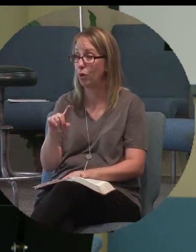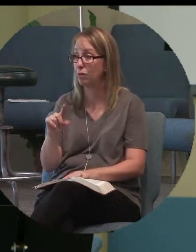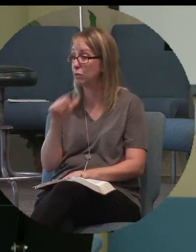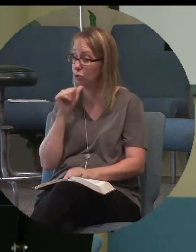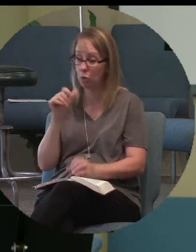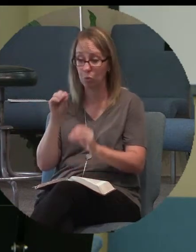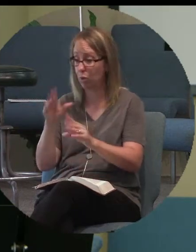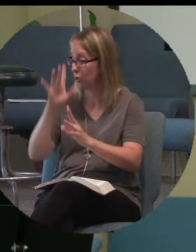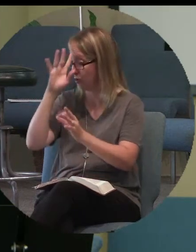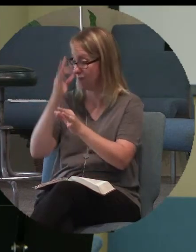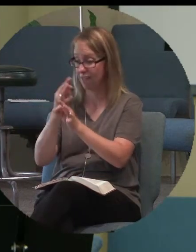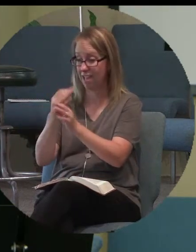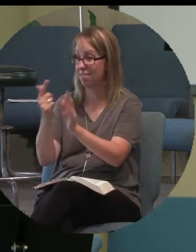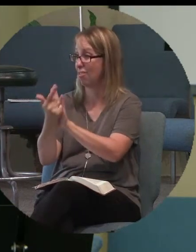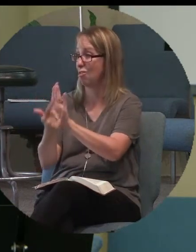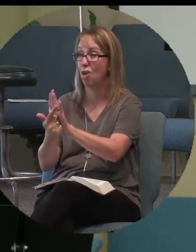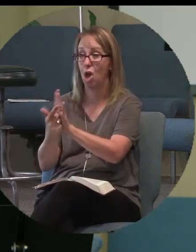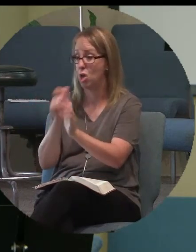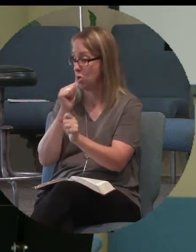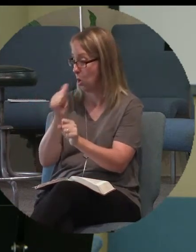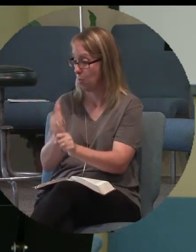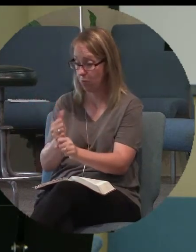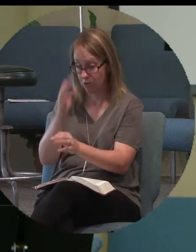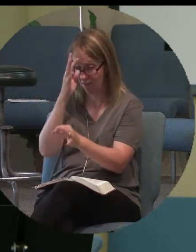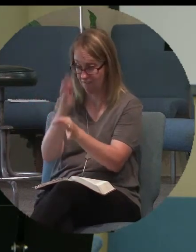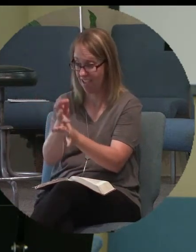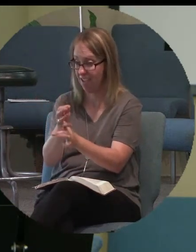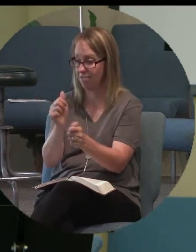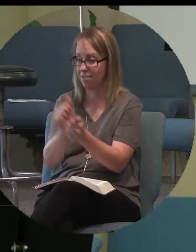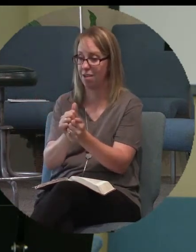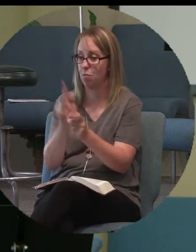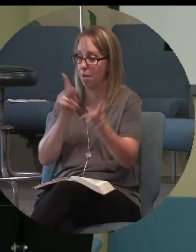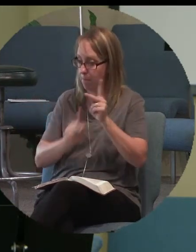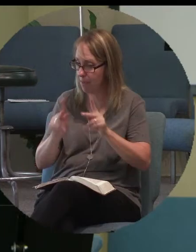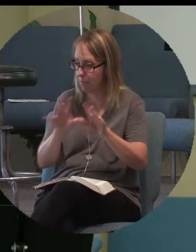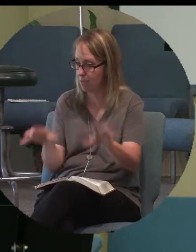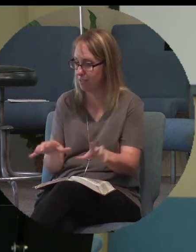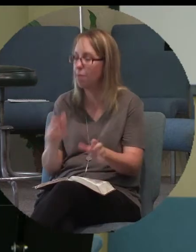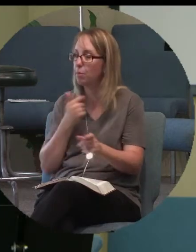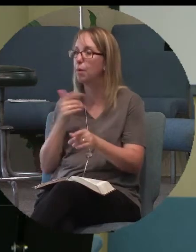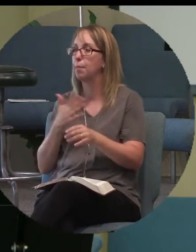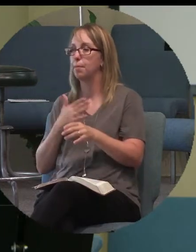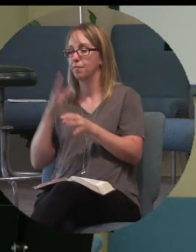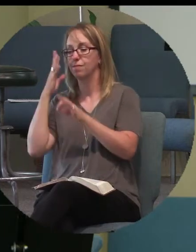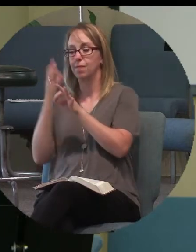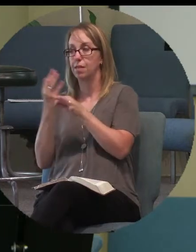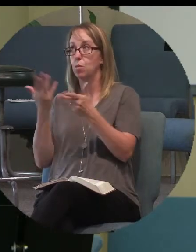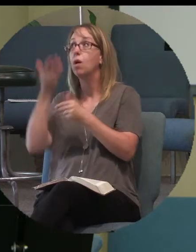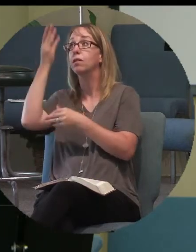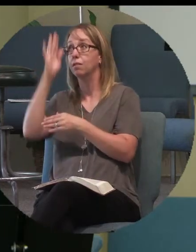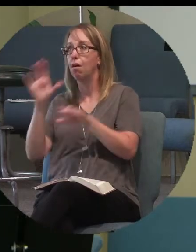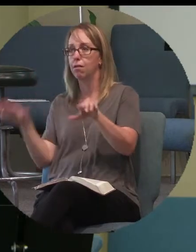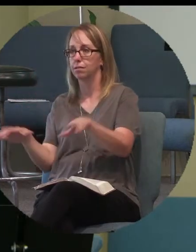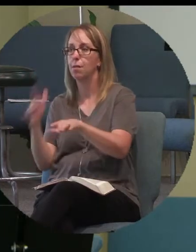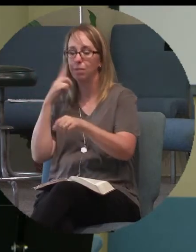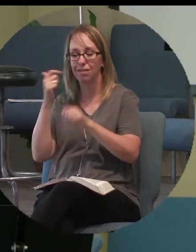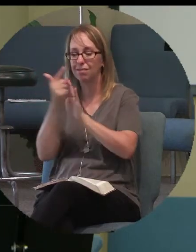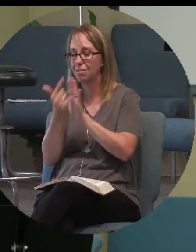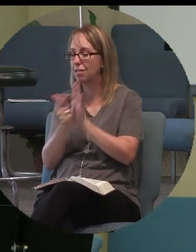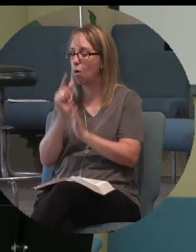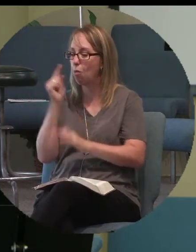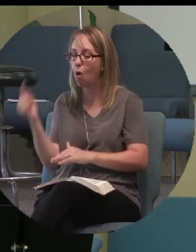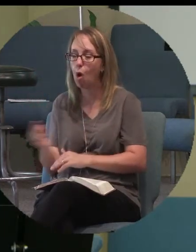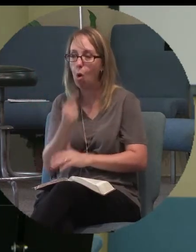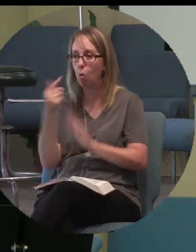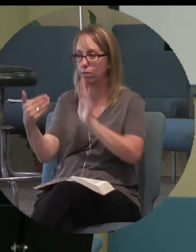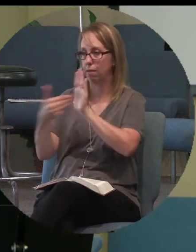put your faith in the law. Don't put your faith in what man has done. Put faith in what I have done because the law will always